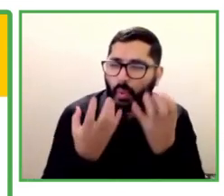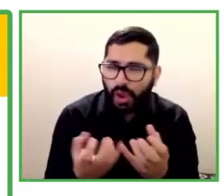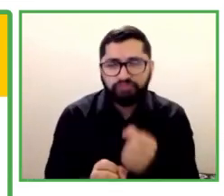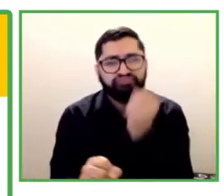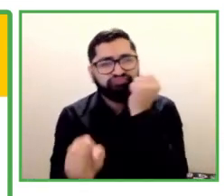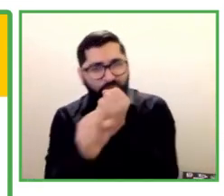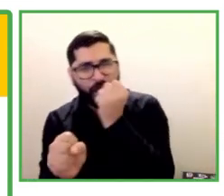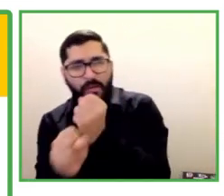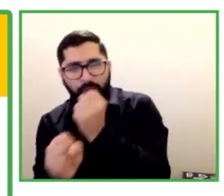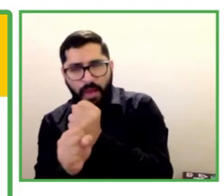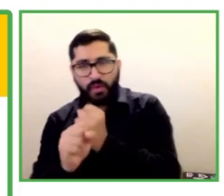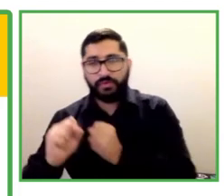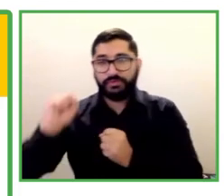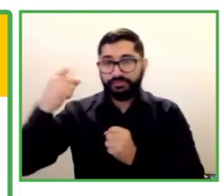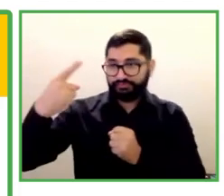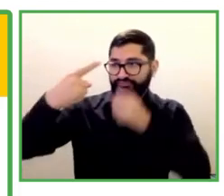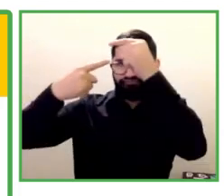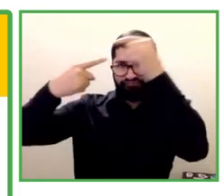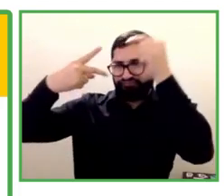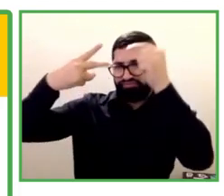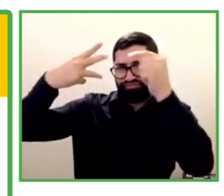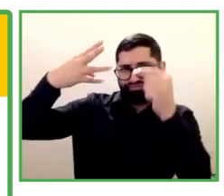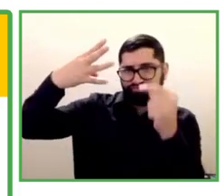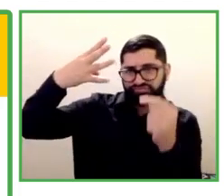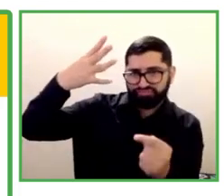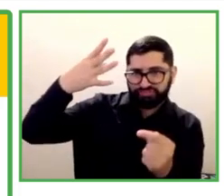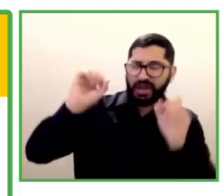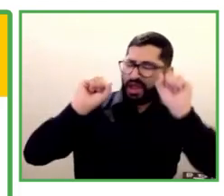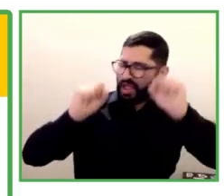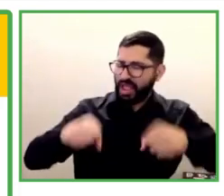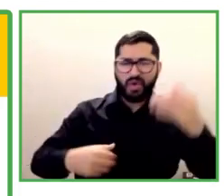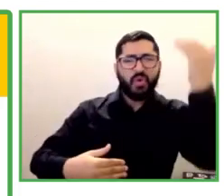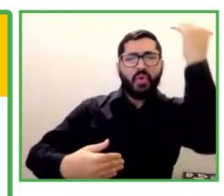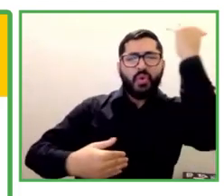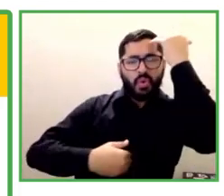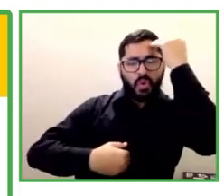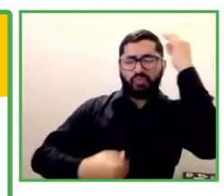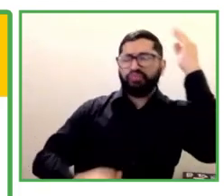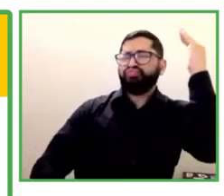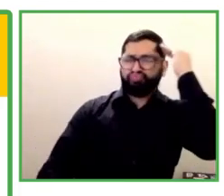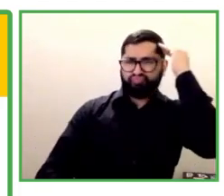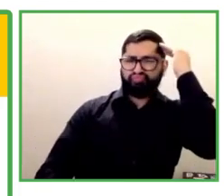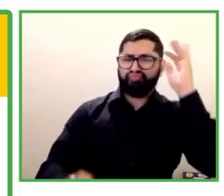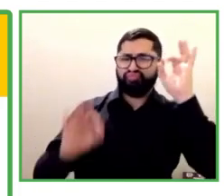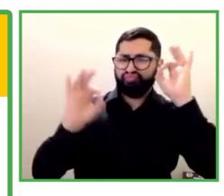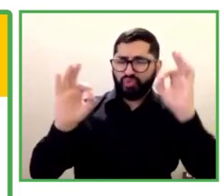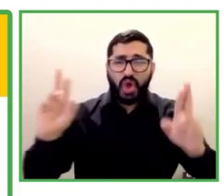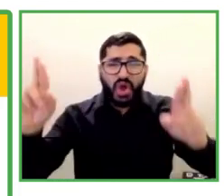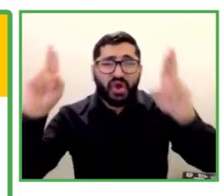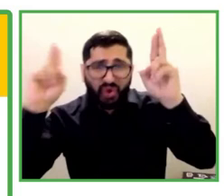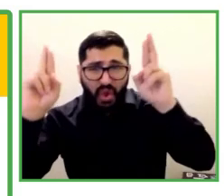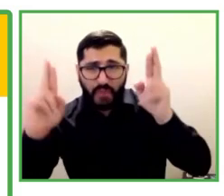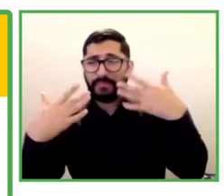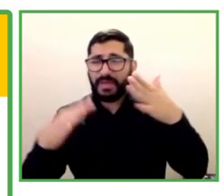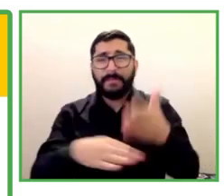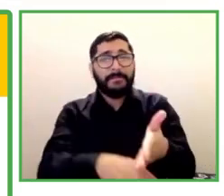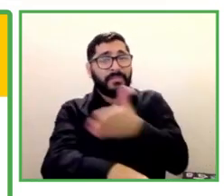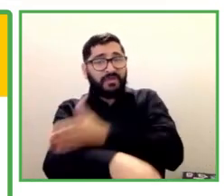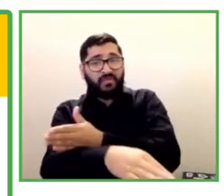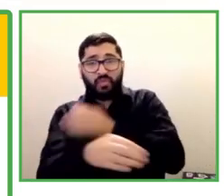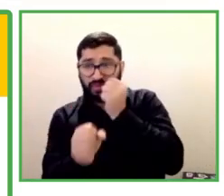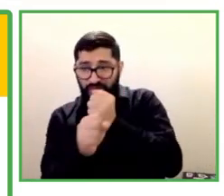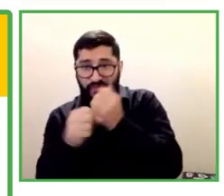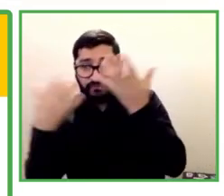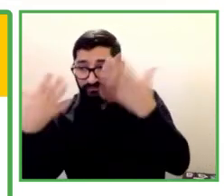who preferably has a track record of working in skilling, either the disabled or the non-disabled. We are there to